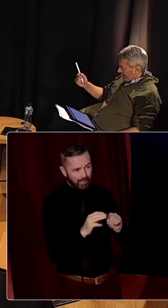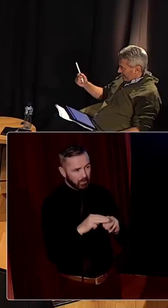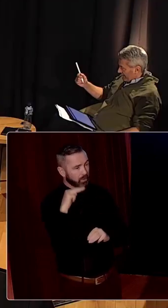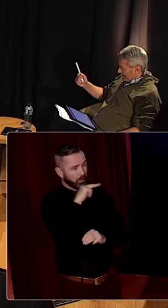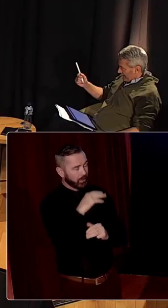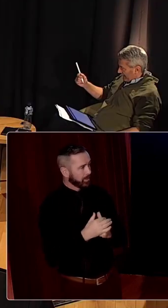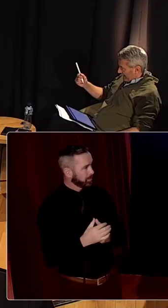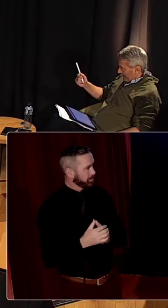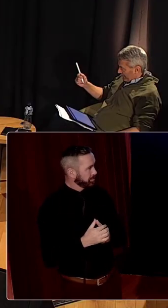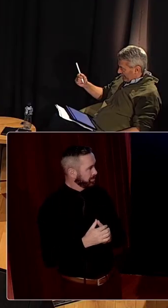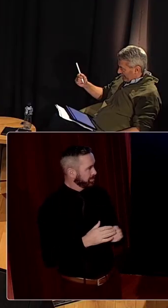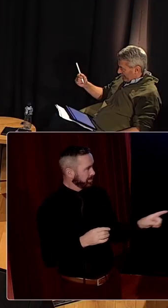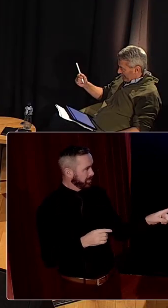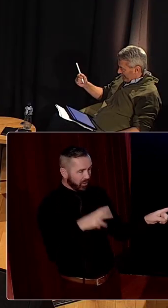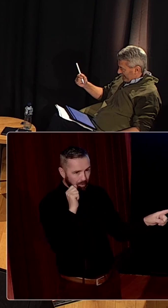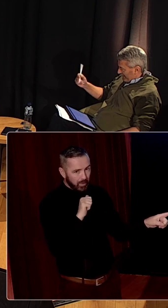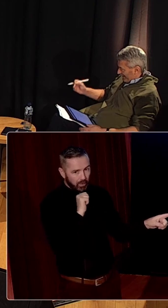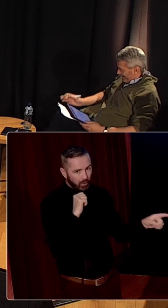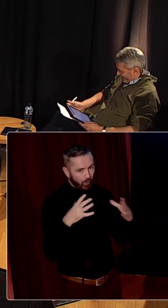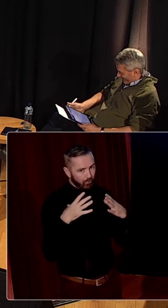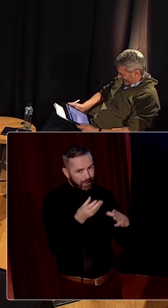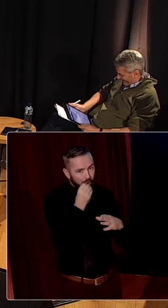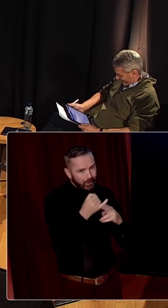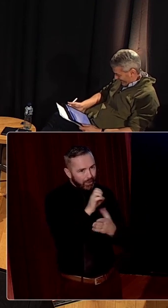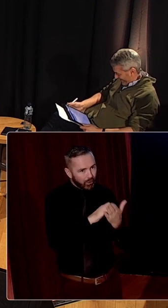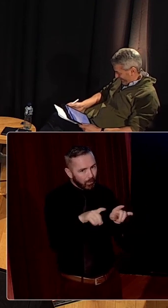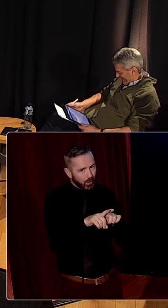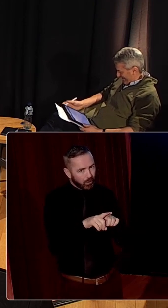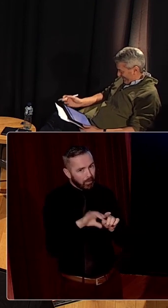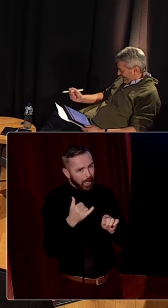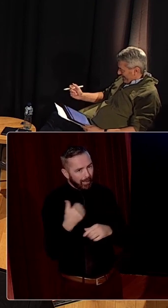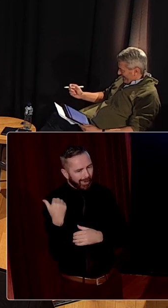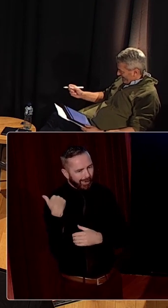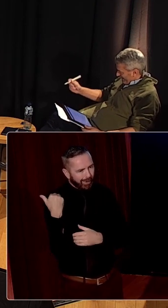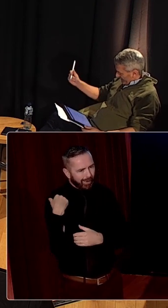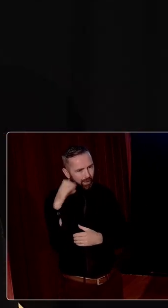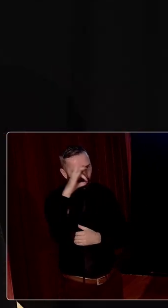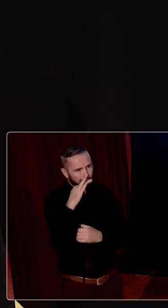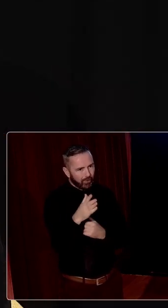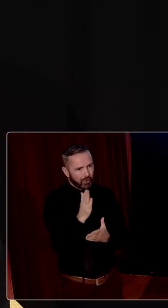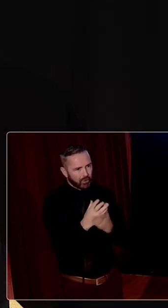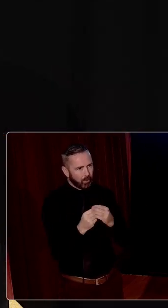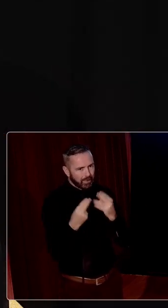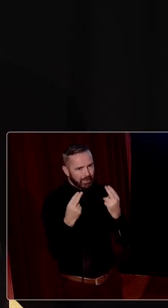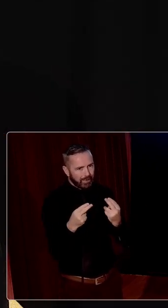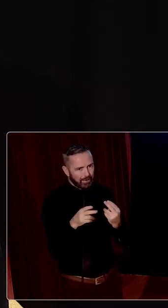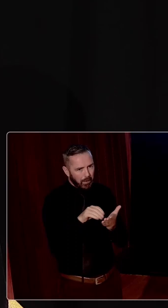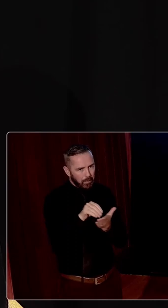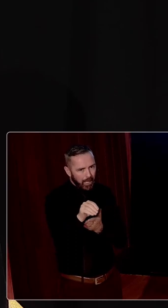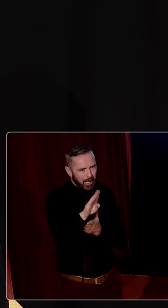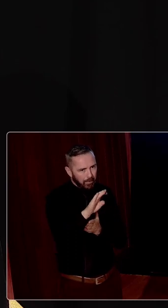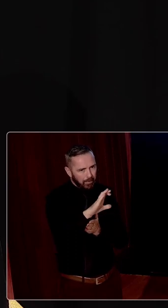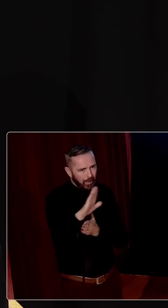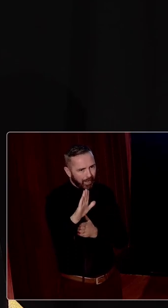Let's not get carried away though. There's no such thing as a free lunch in Europe either. Oh, no. They may still come looking for the bill to be paid.